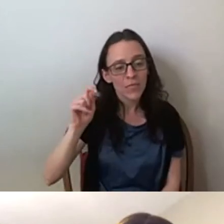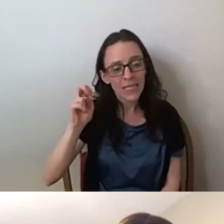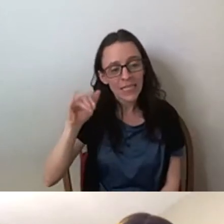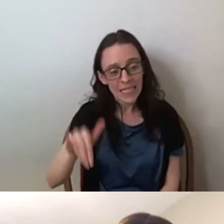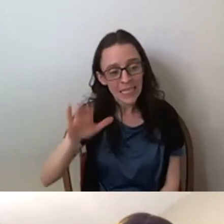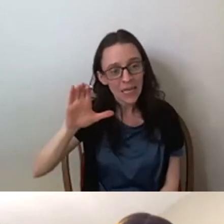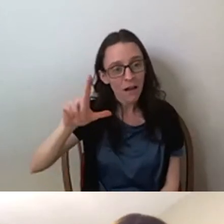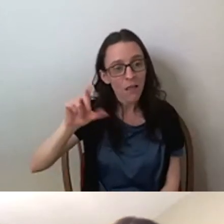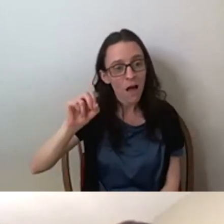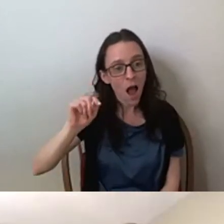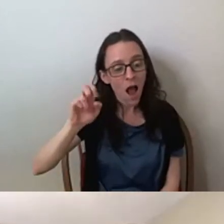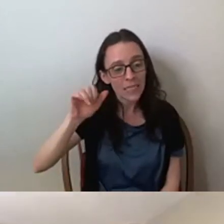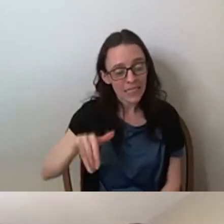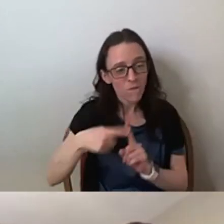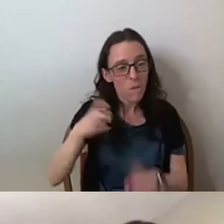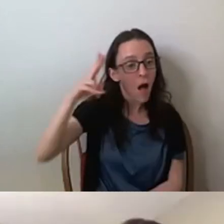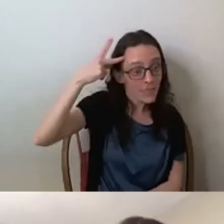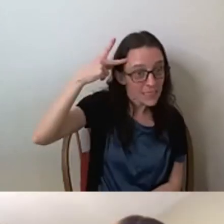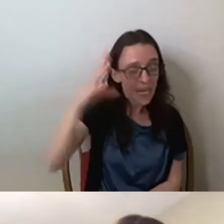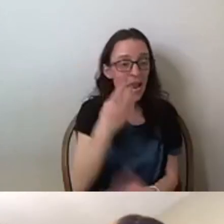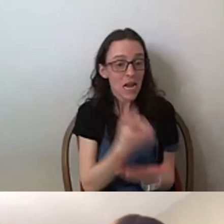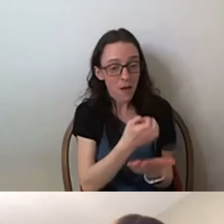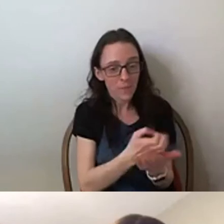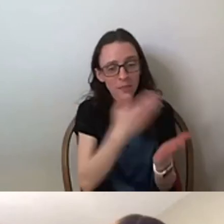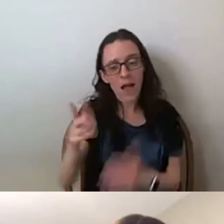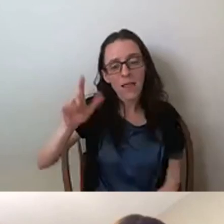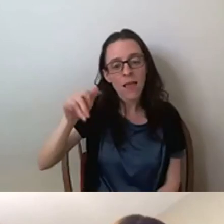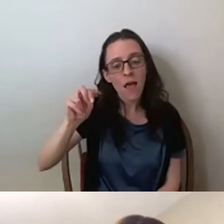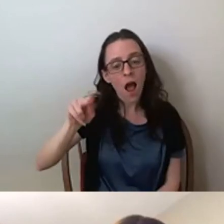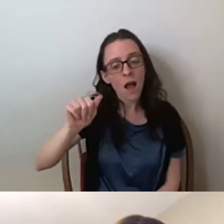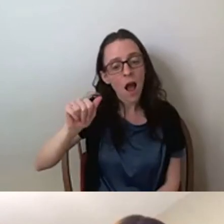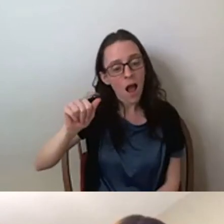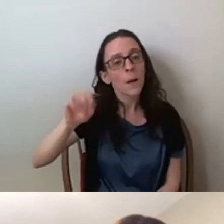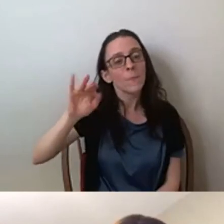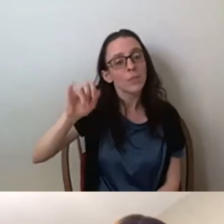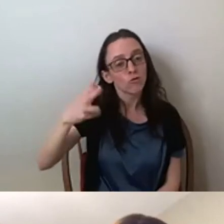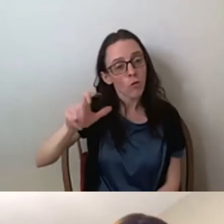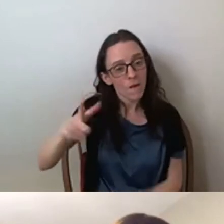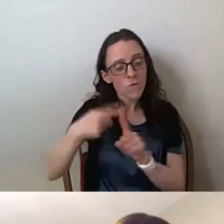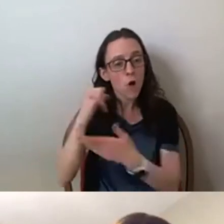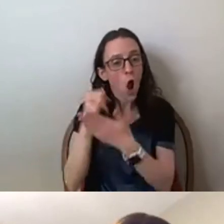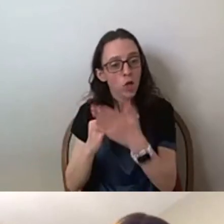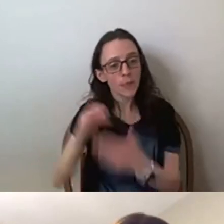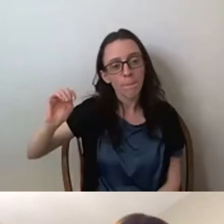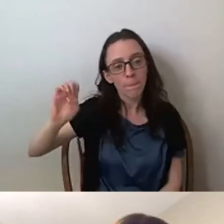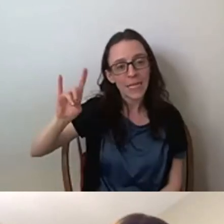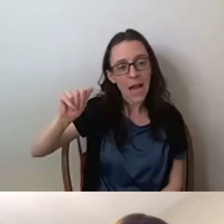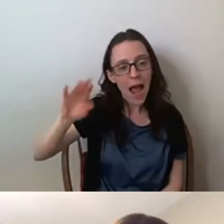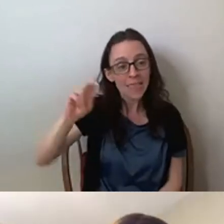and Economics and Leilana Mitchell from the College of Art, Media and Design. Now we'll turn things over to them.